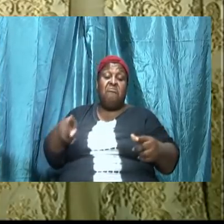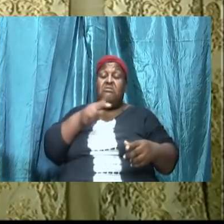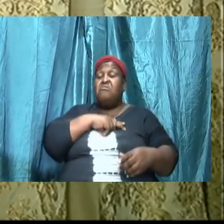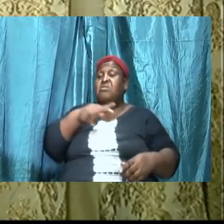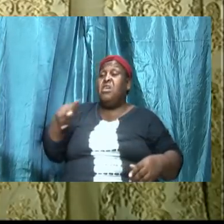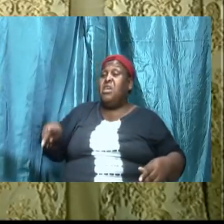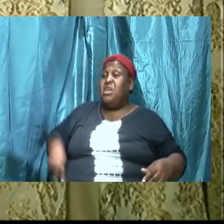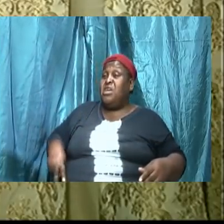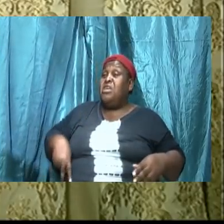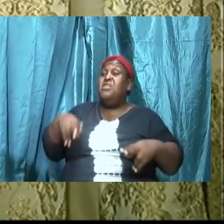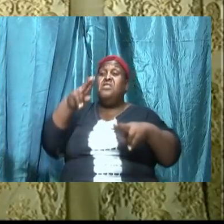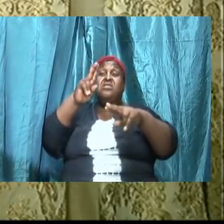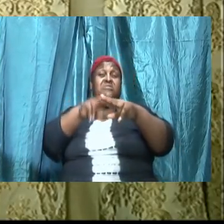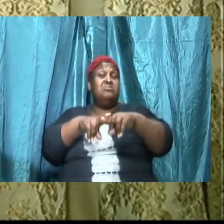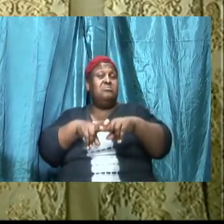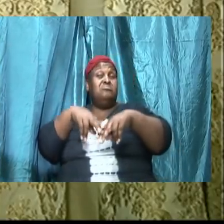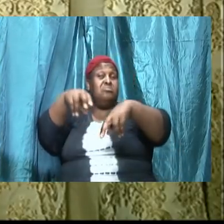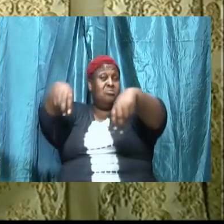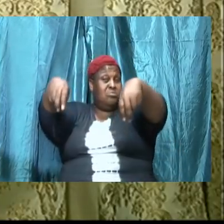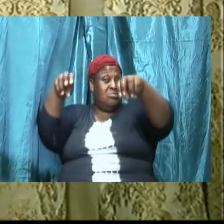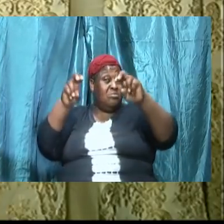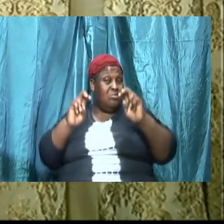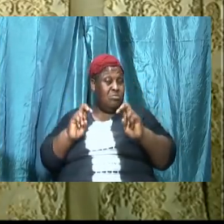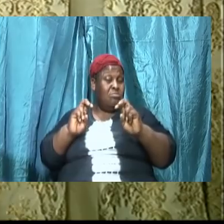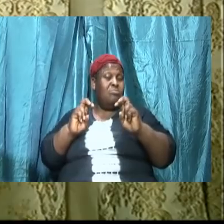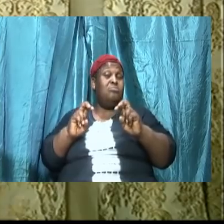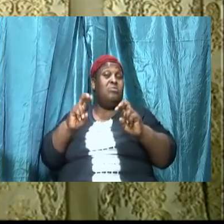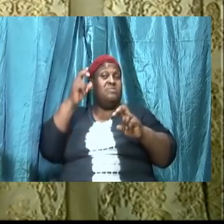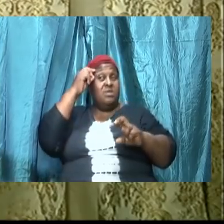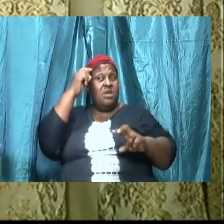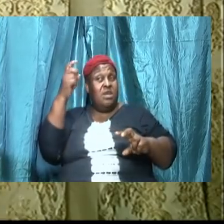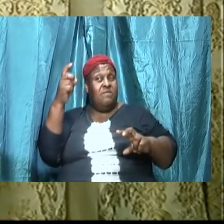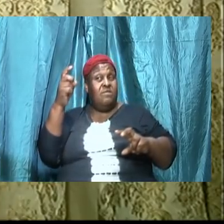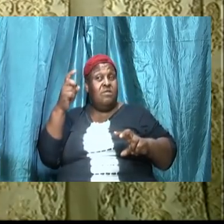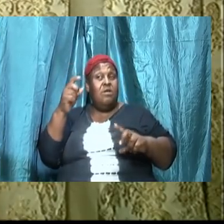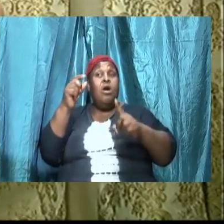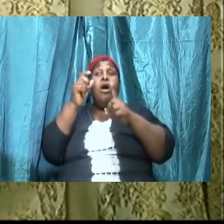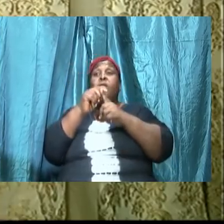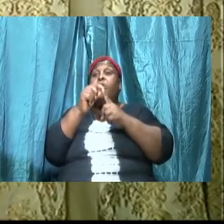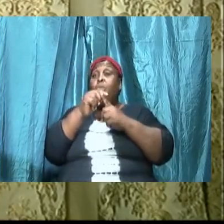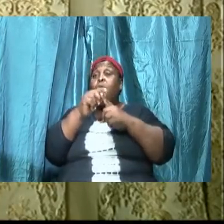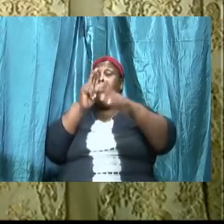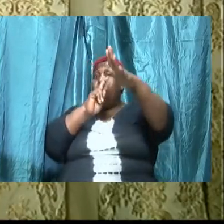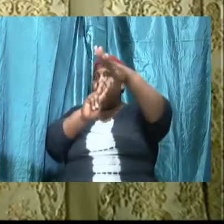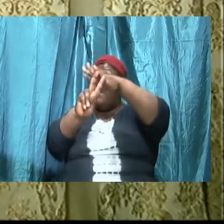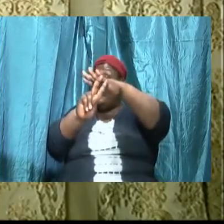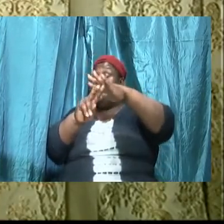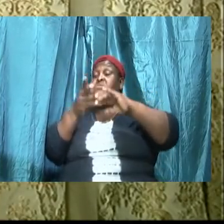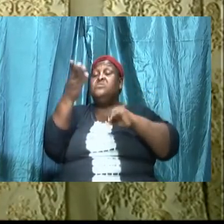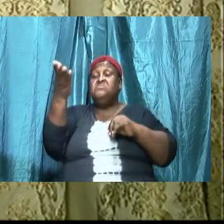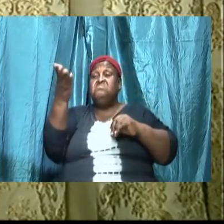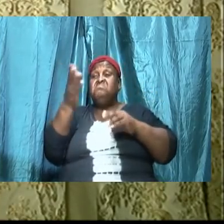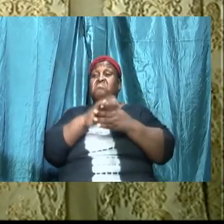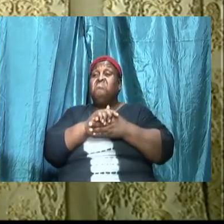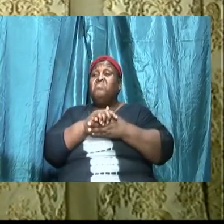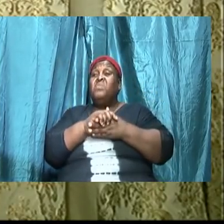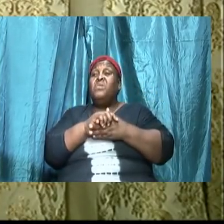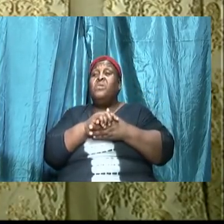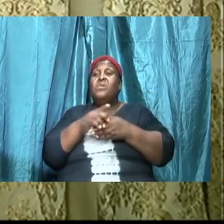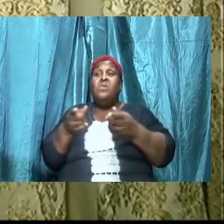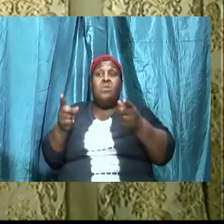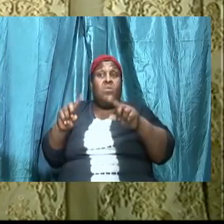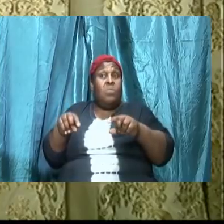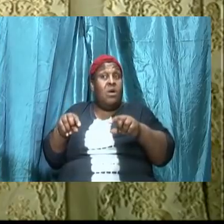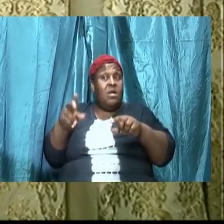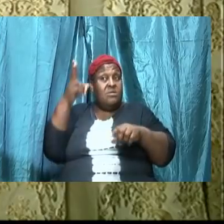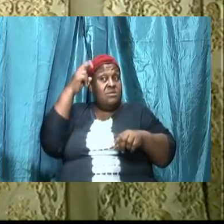that sat up on the throne of David so they knew and the words were there and the prophecy was out and once Satan picks